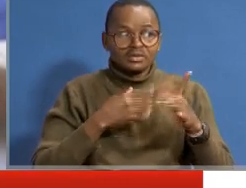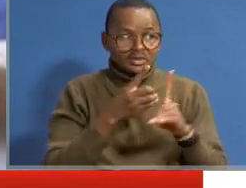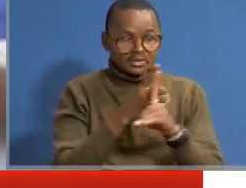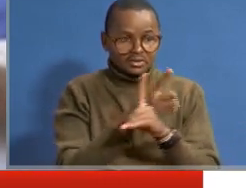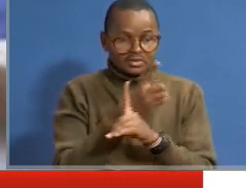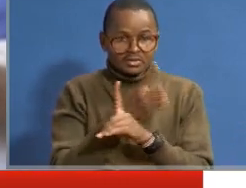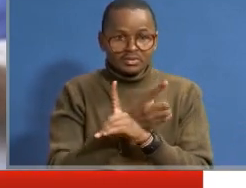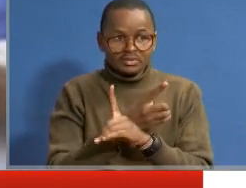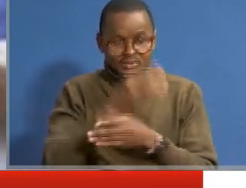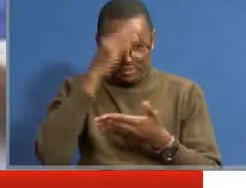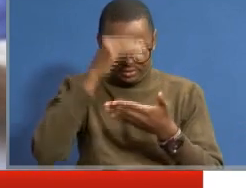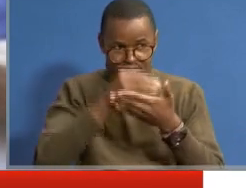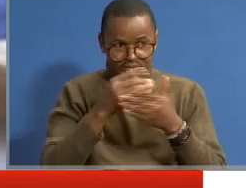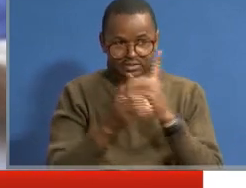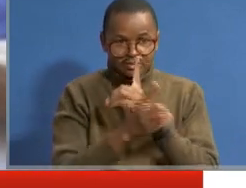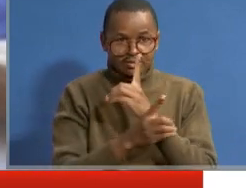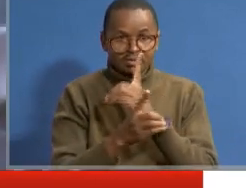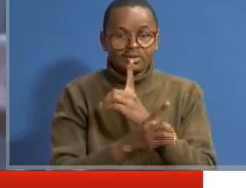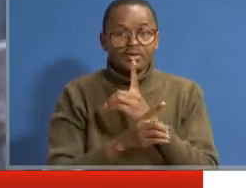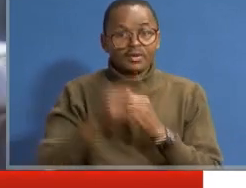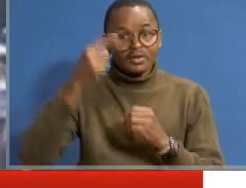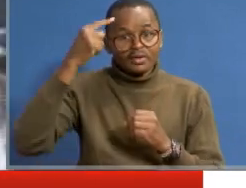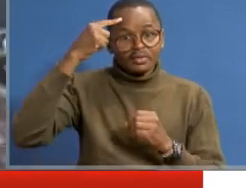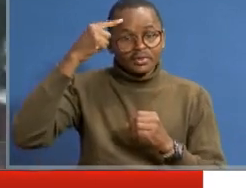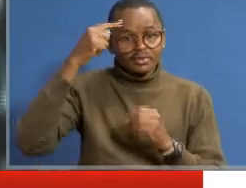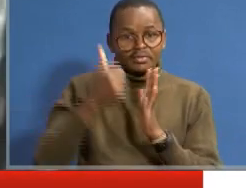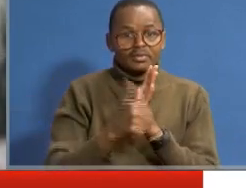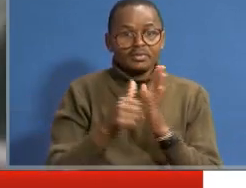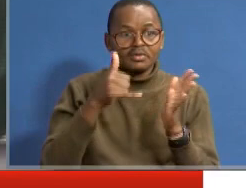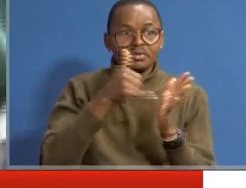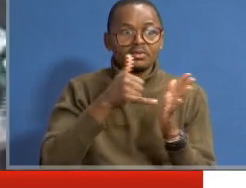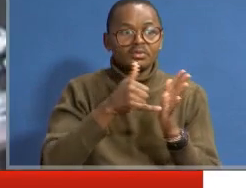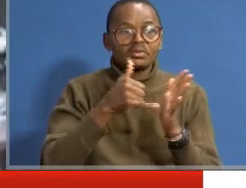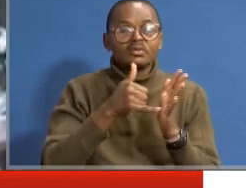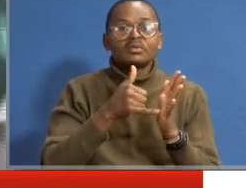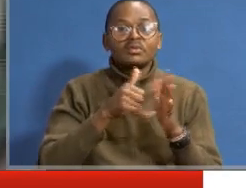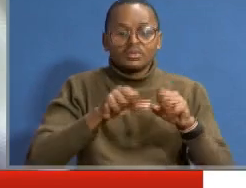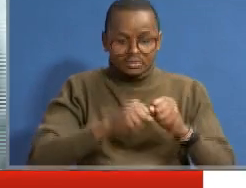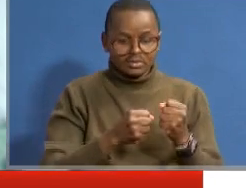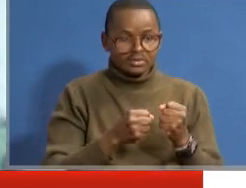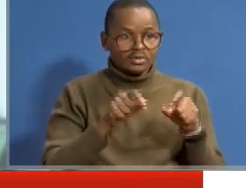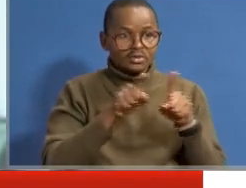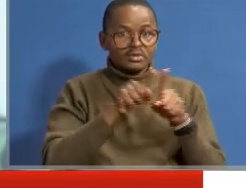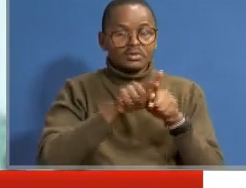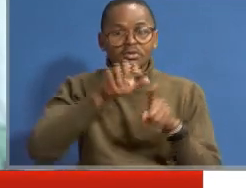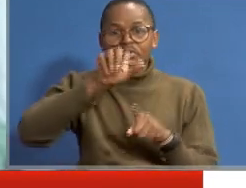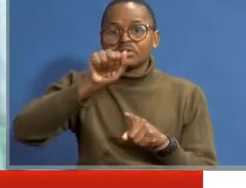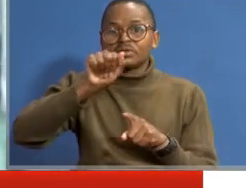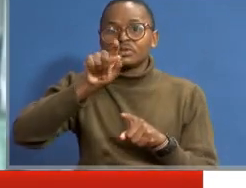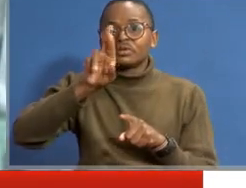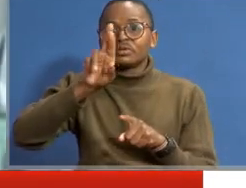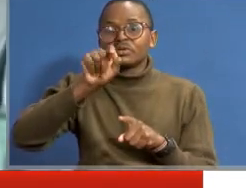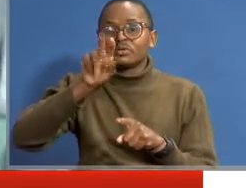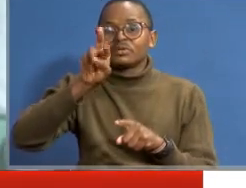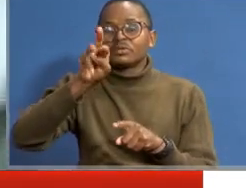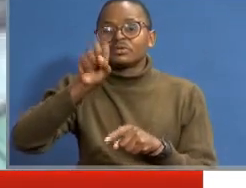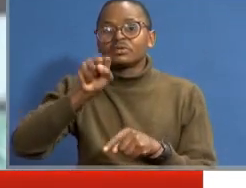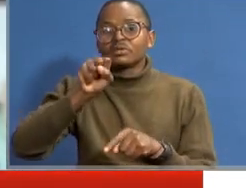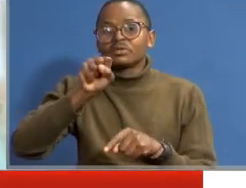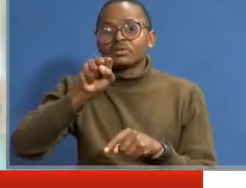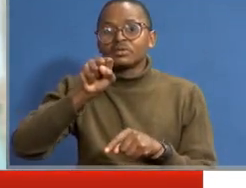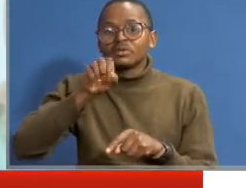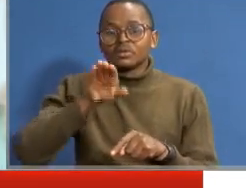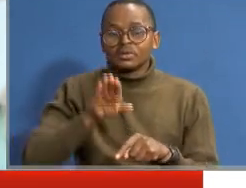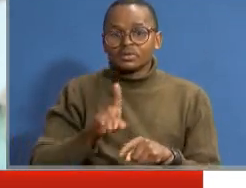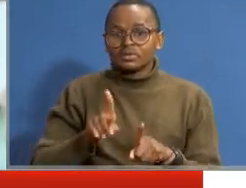of courses to learners with different mental disorders including brain damage and autism spectrum disorder. Madam